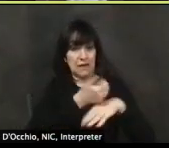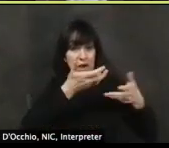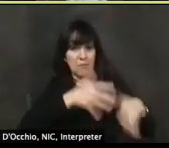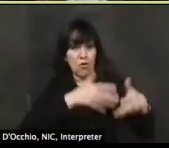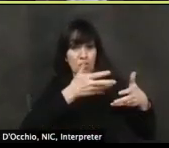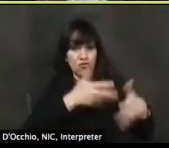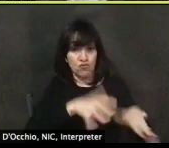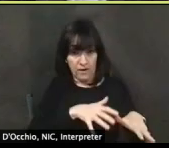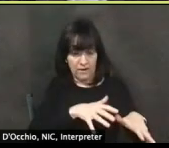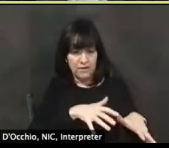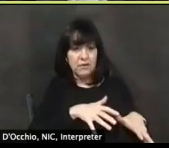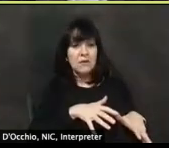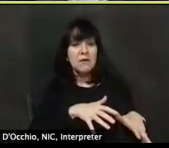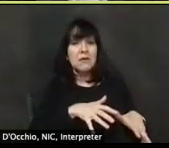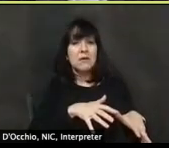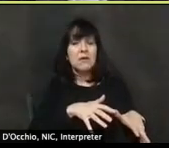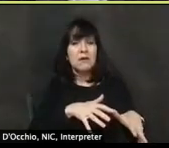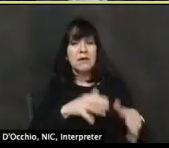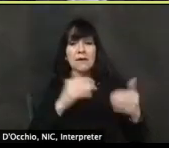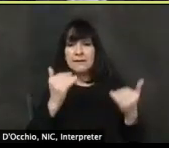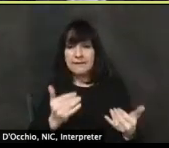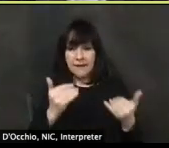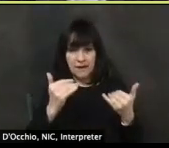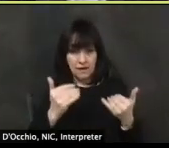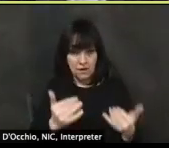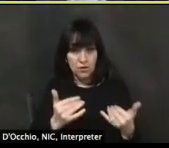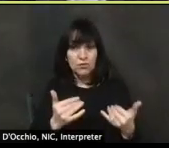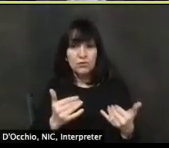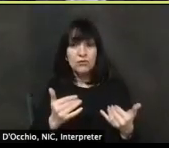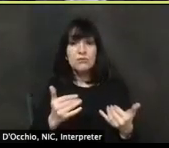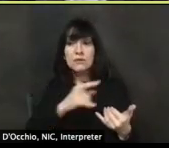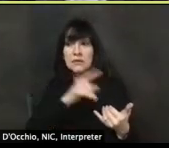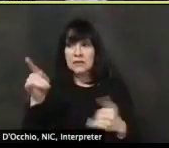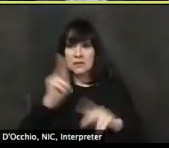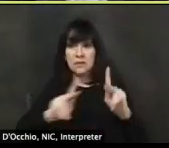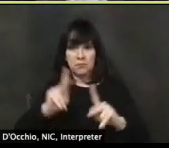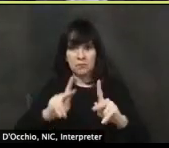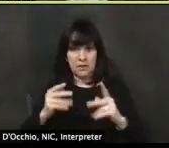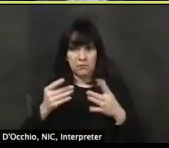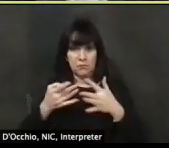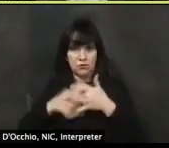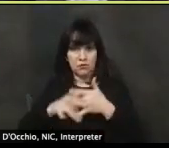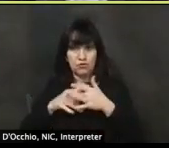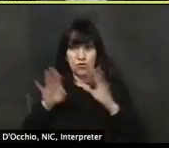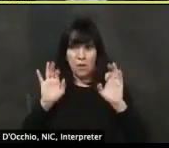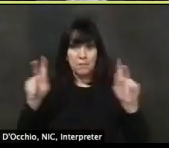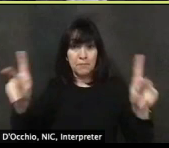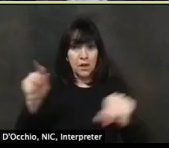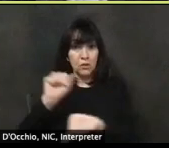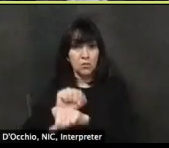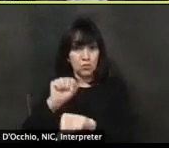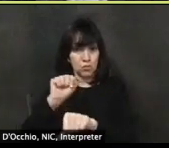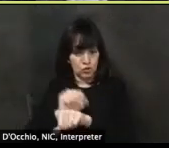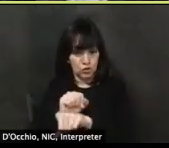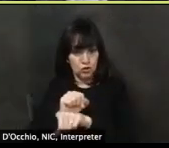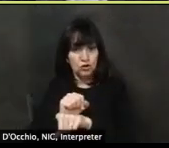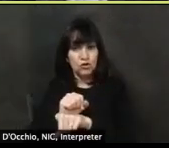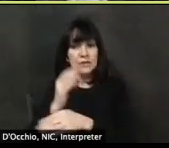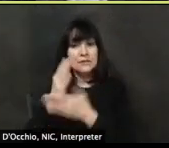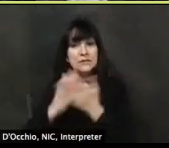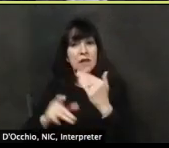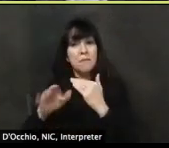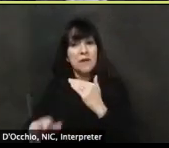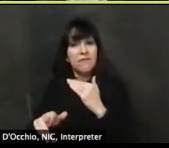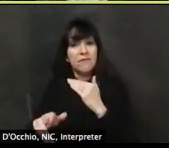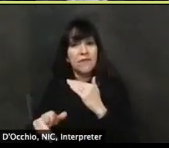anyone called back to work as a result of these changes could access them. Um, we'll continue to do that as we take, uh, took